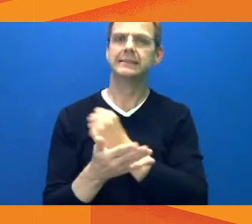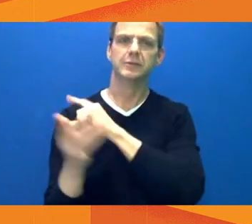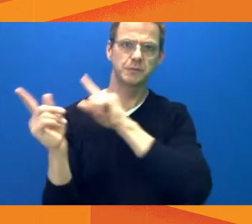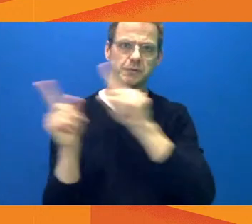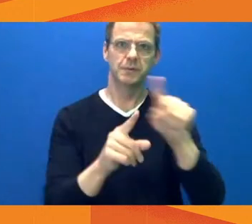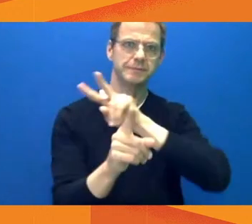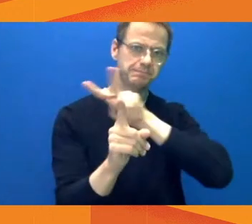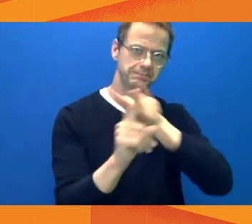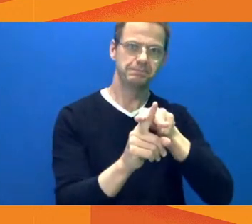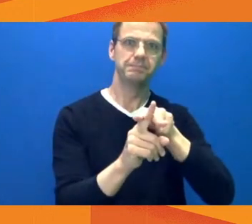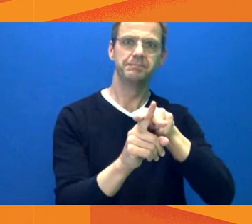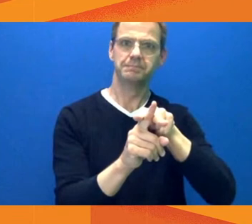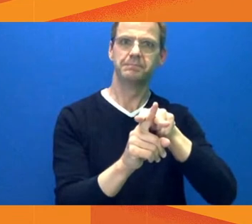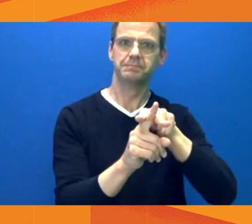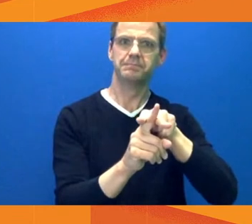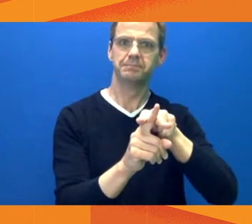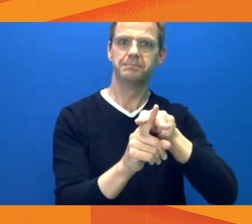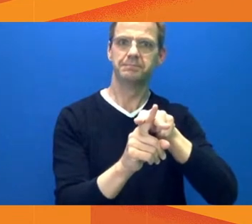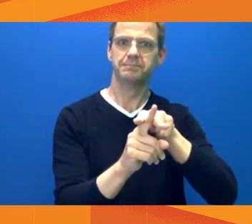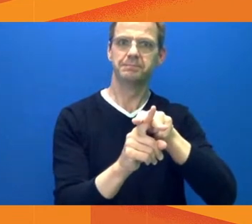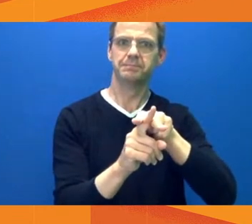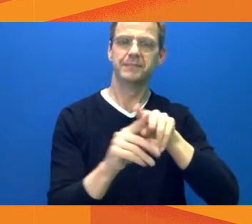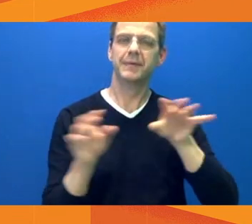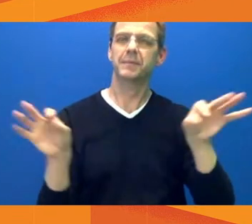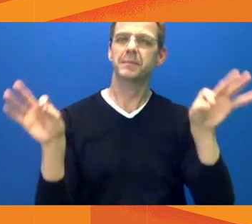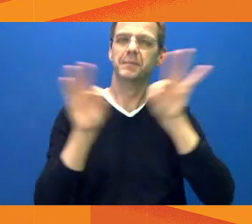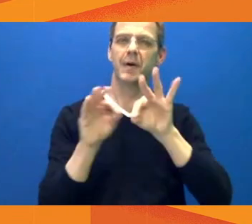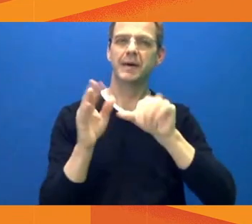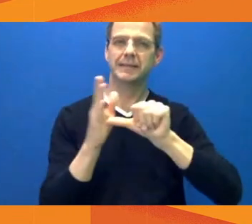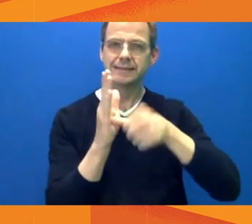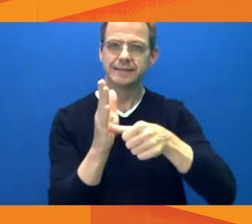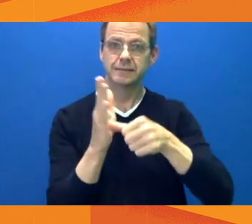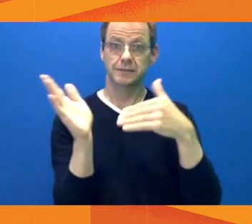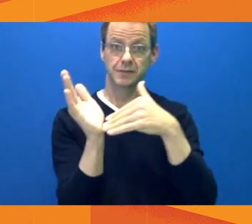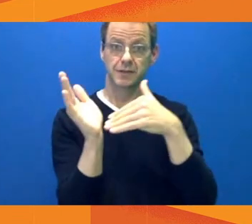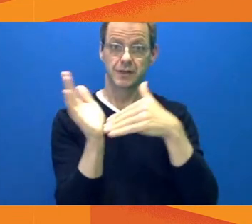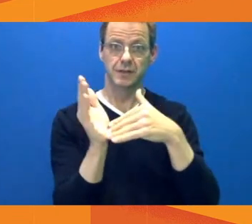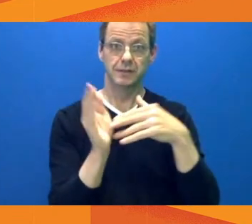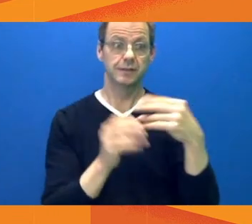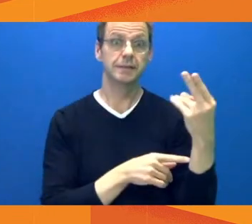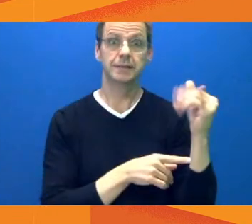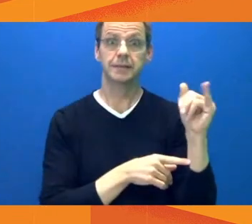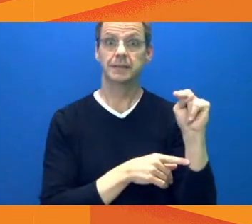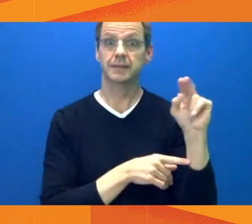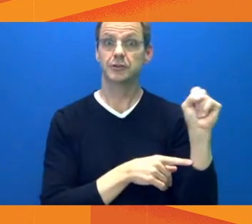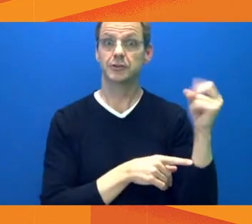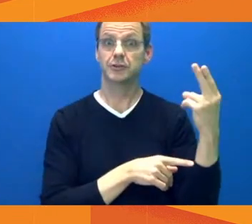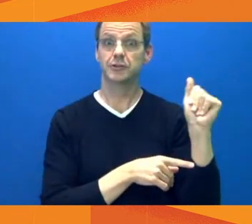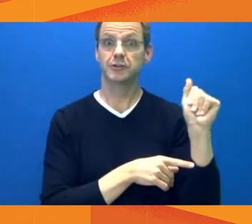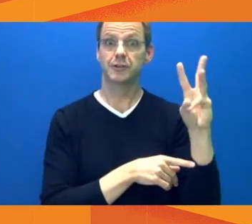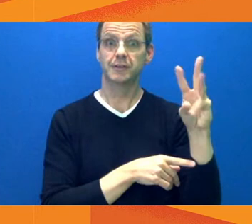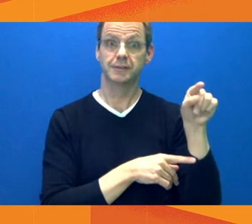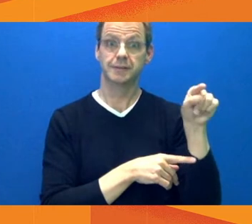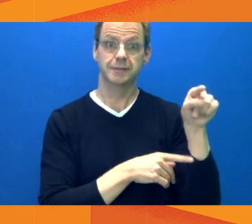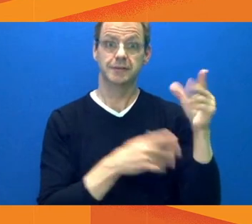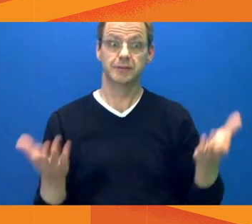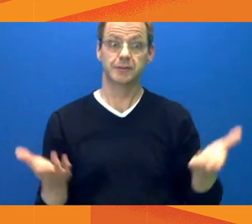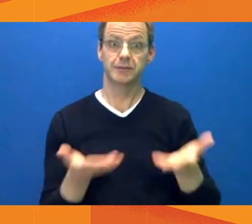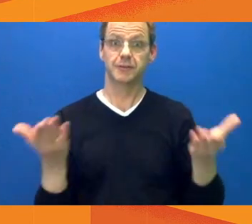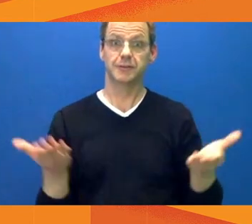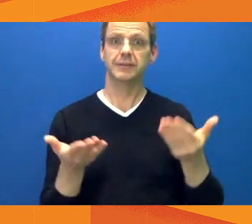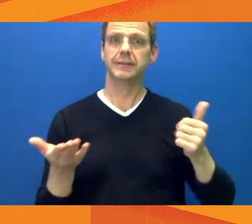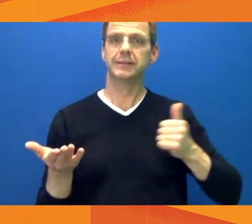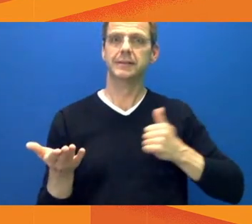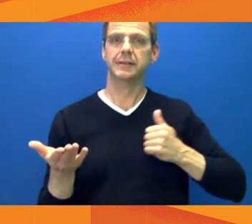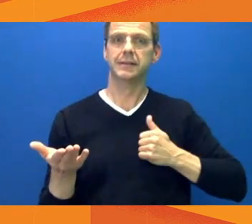they've given us is that the vaccines approved in Canada are safe. And the best vaccine is the one that is available to you the